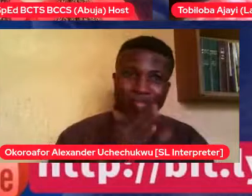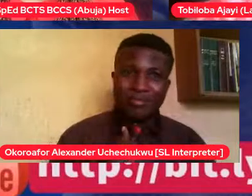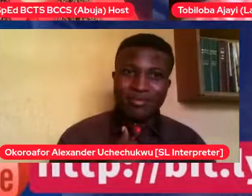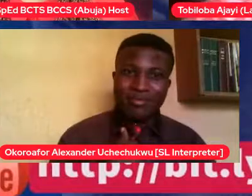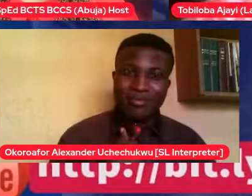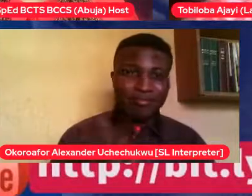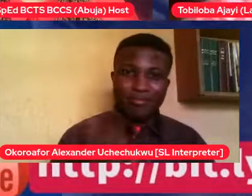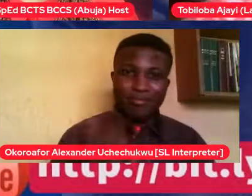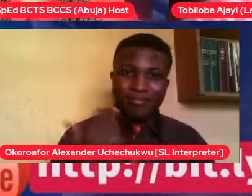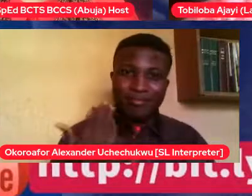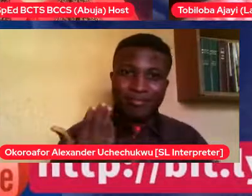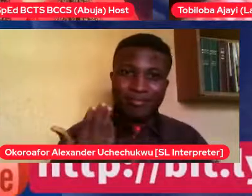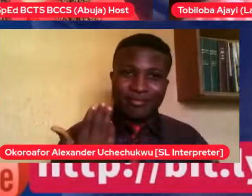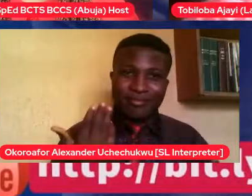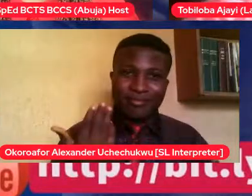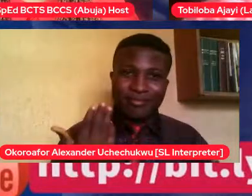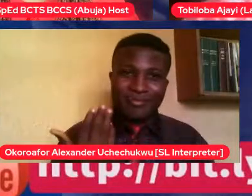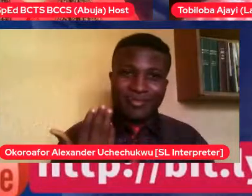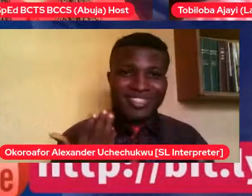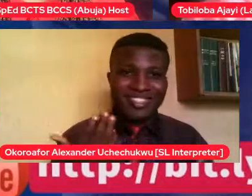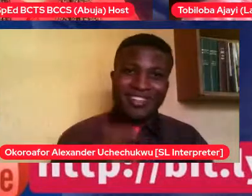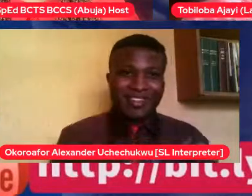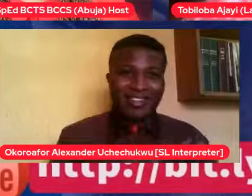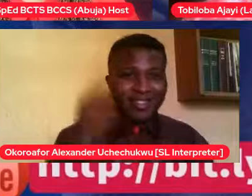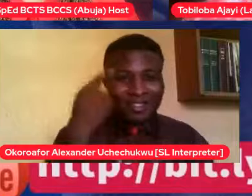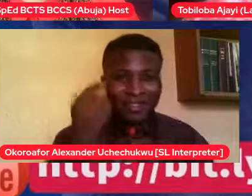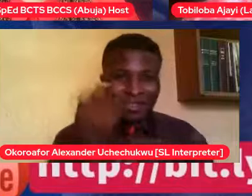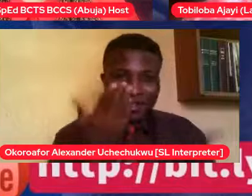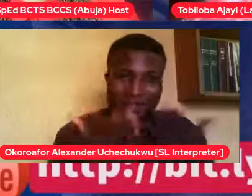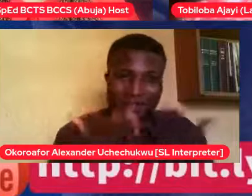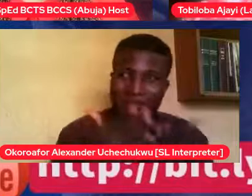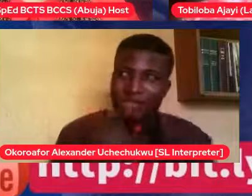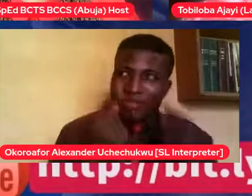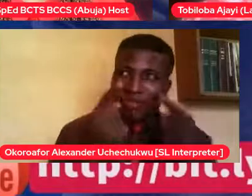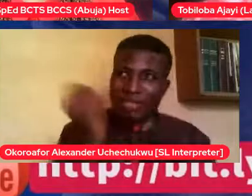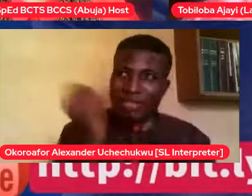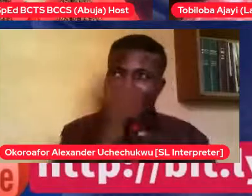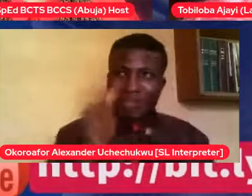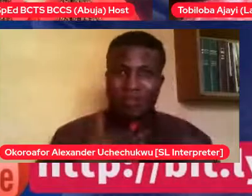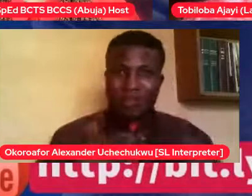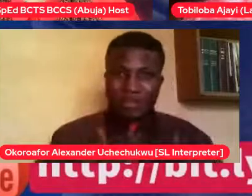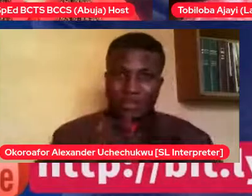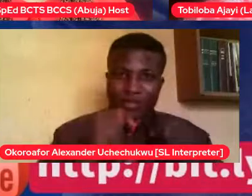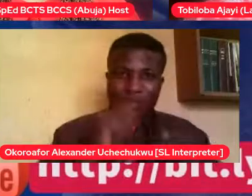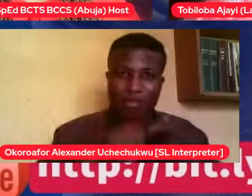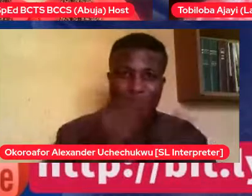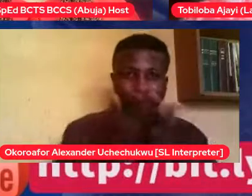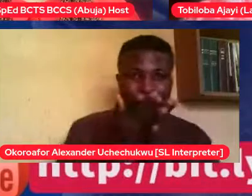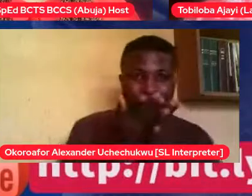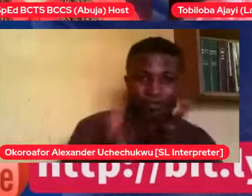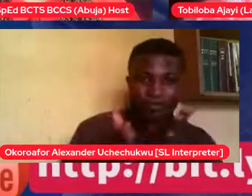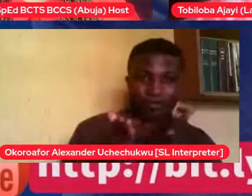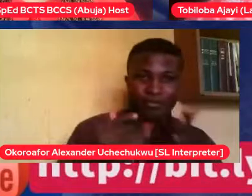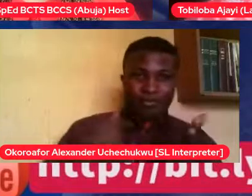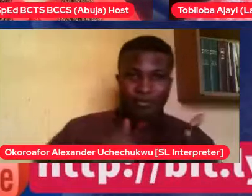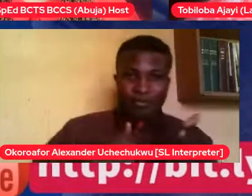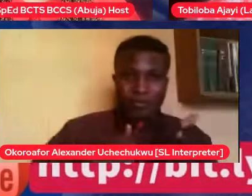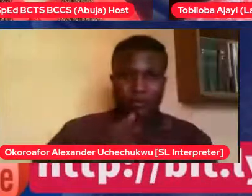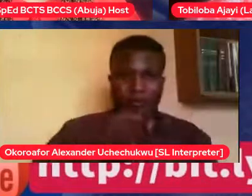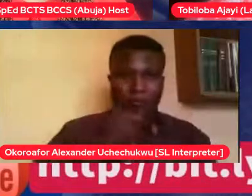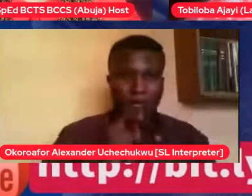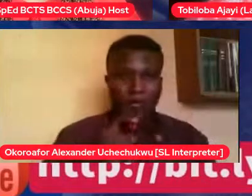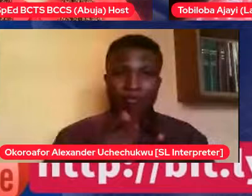to exclude me from an estate party on some level. So, already, I mean, I already had, so, because of that,